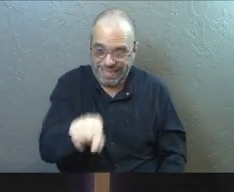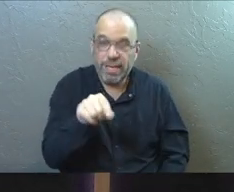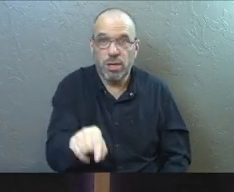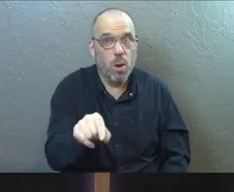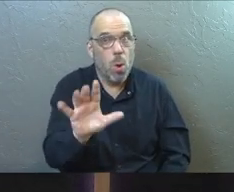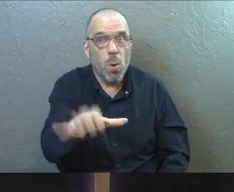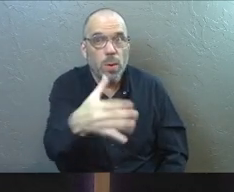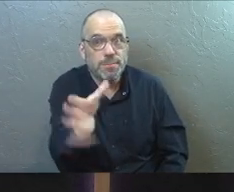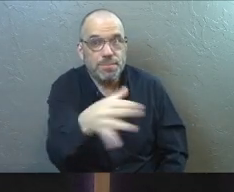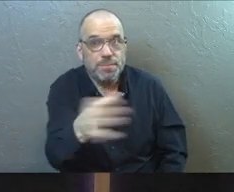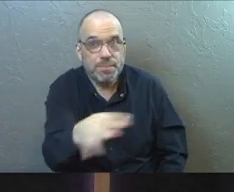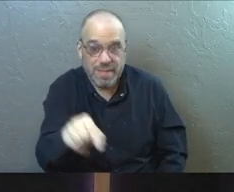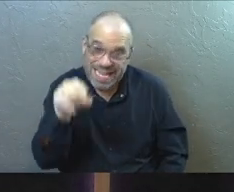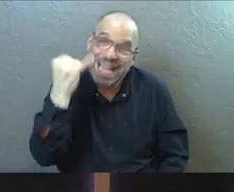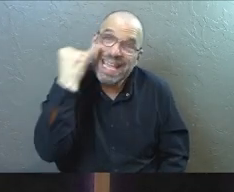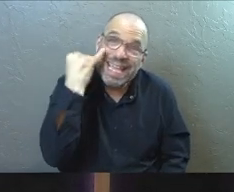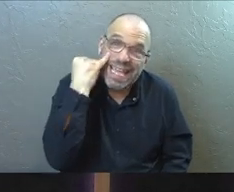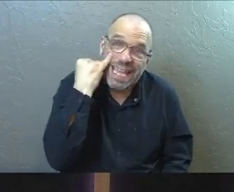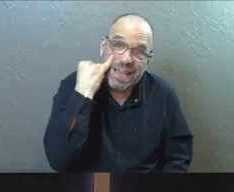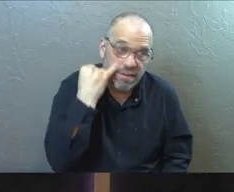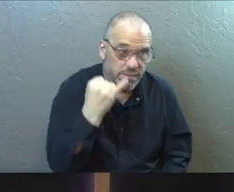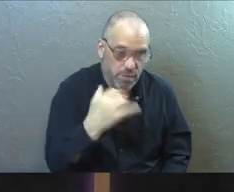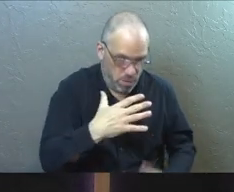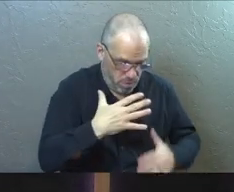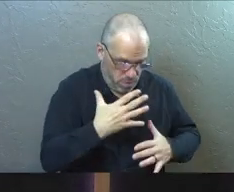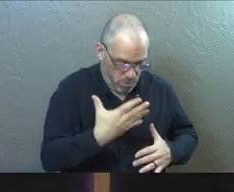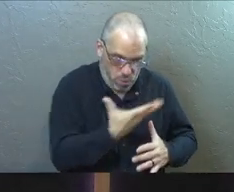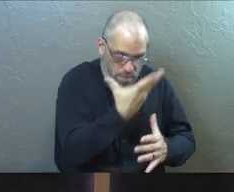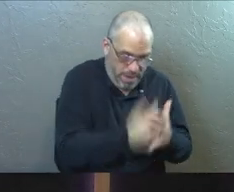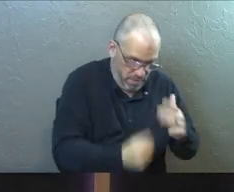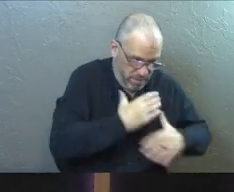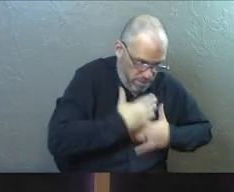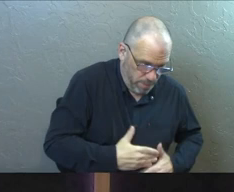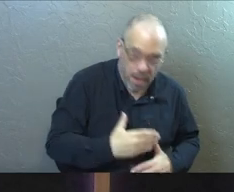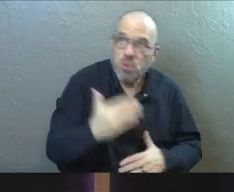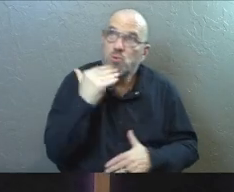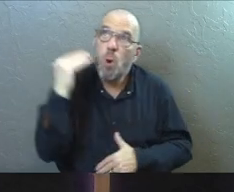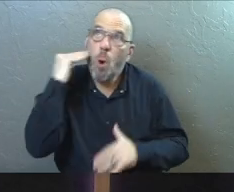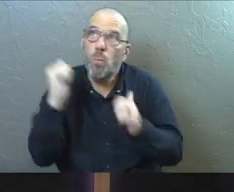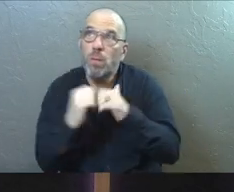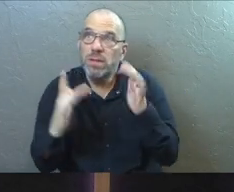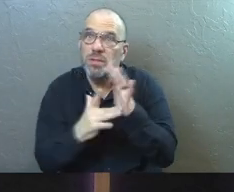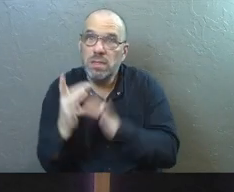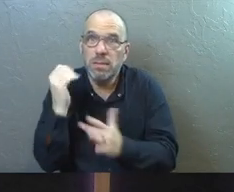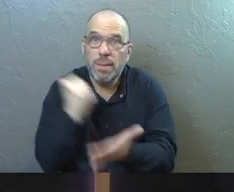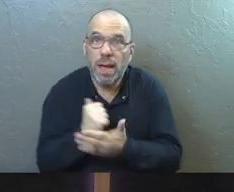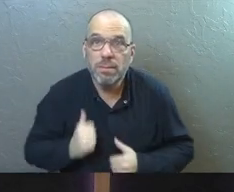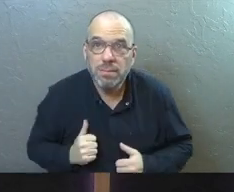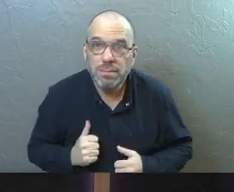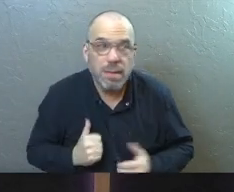there, this is huge. He says, you're away from your body, you are home with Jesus.